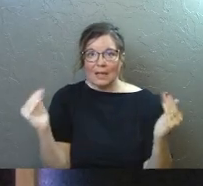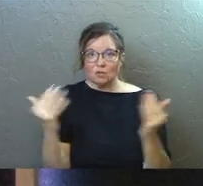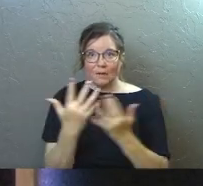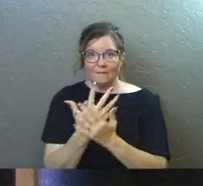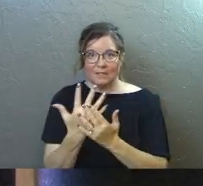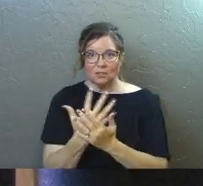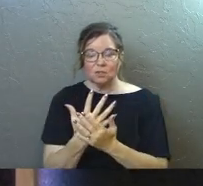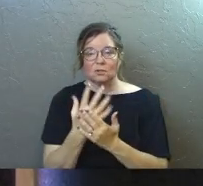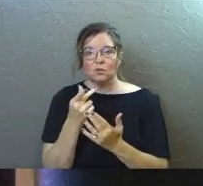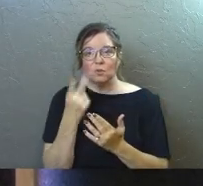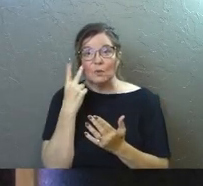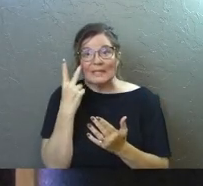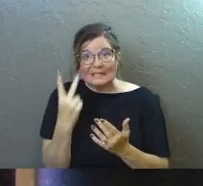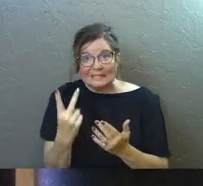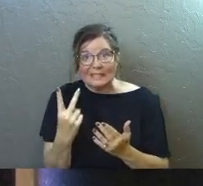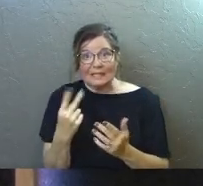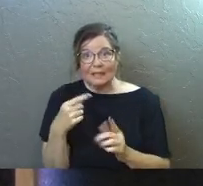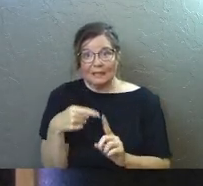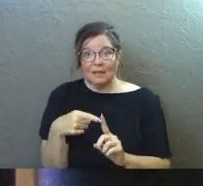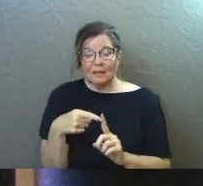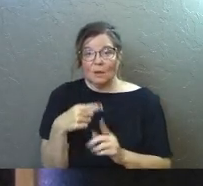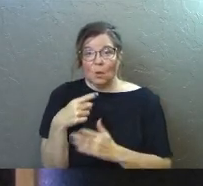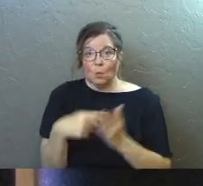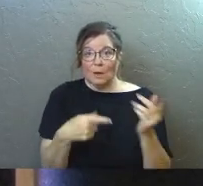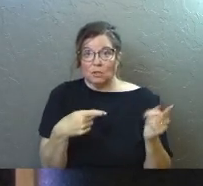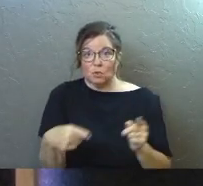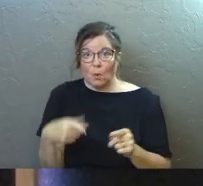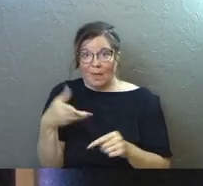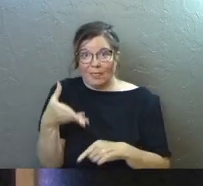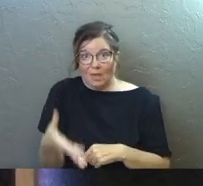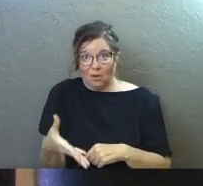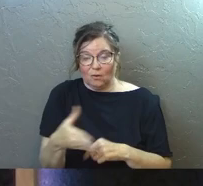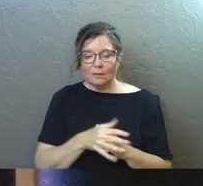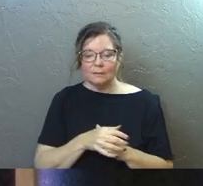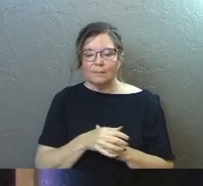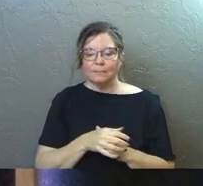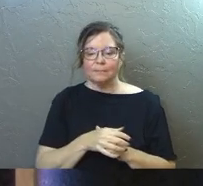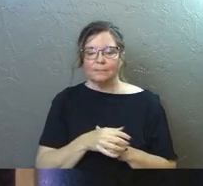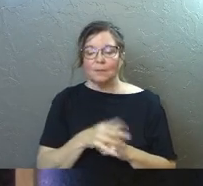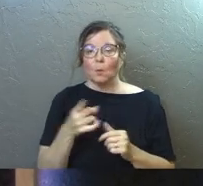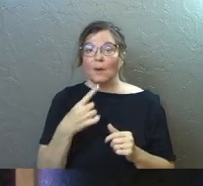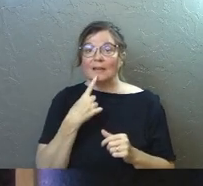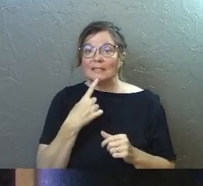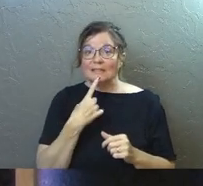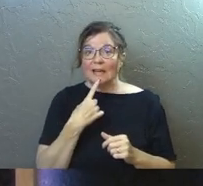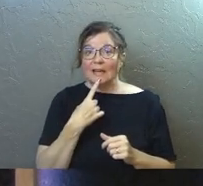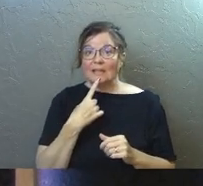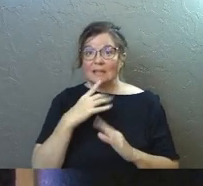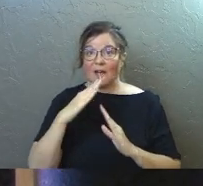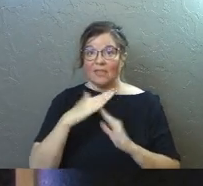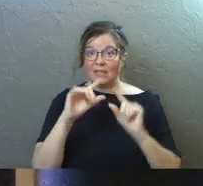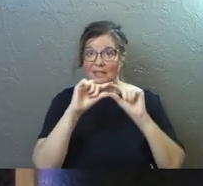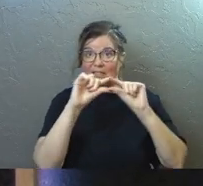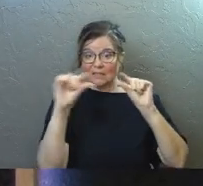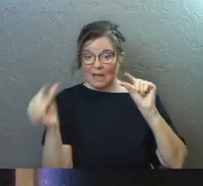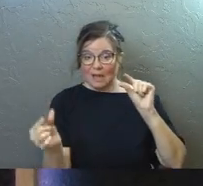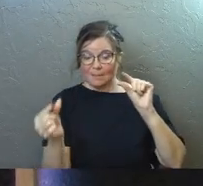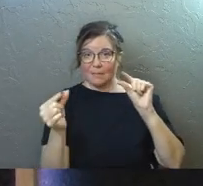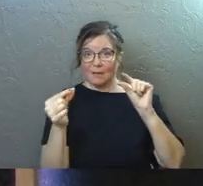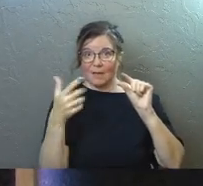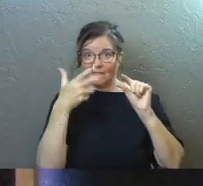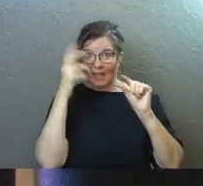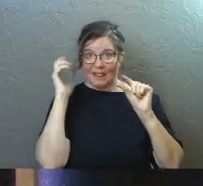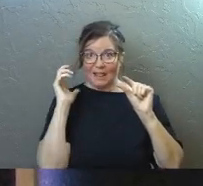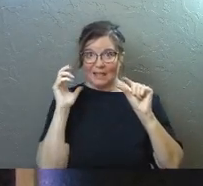filter on it. And you, you can see, um, what's going on there. And, and what it says across the top of that lion